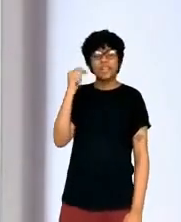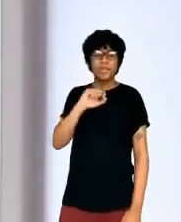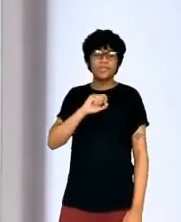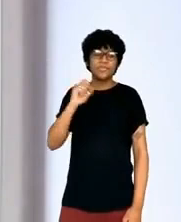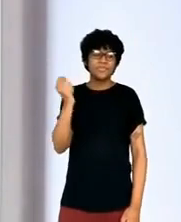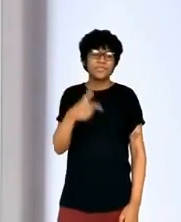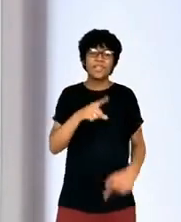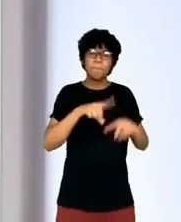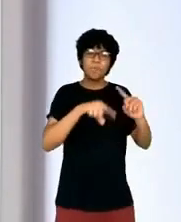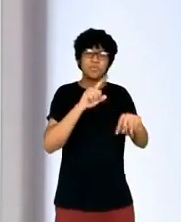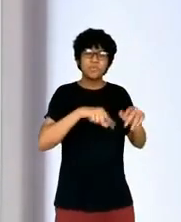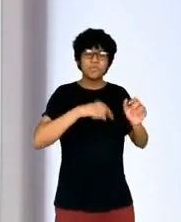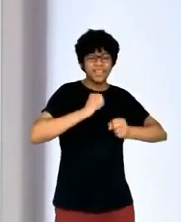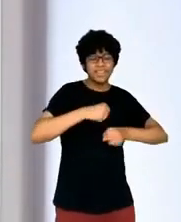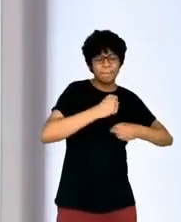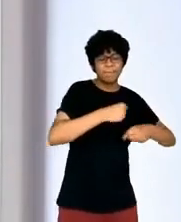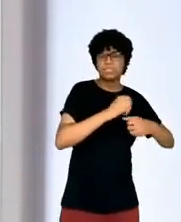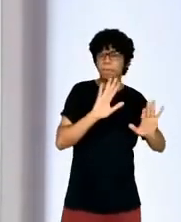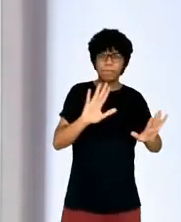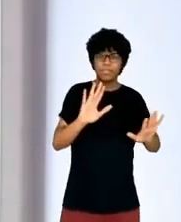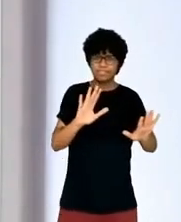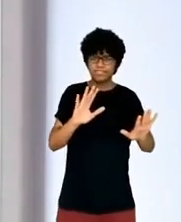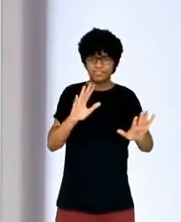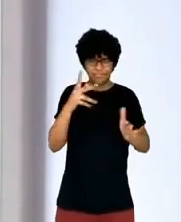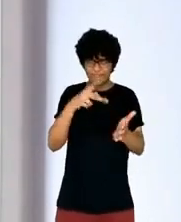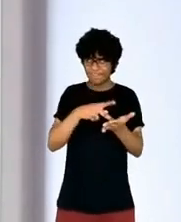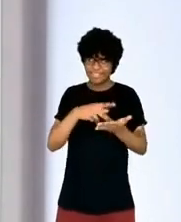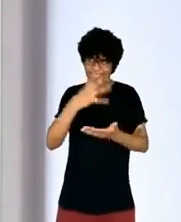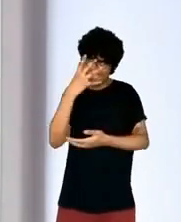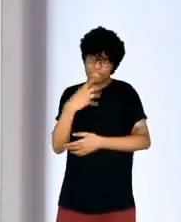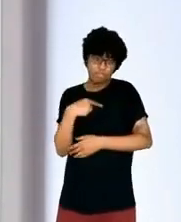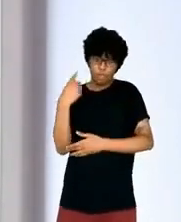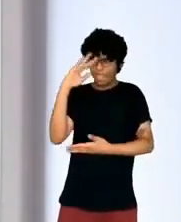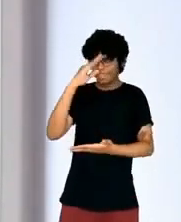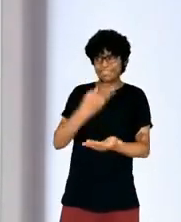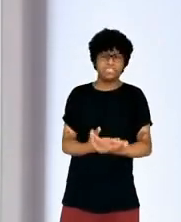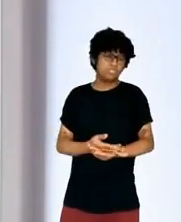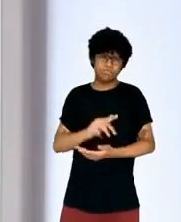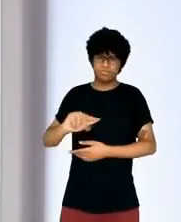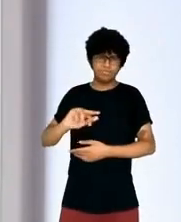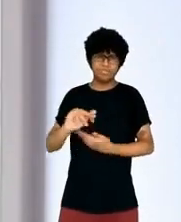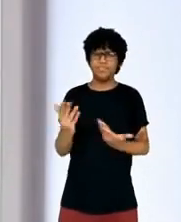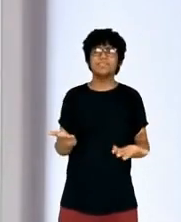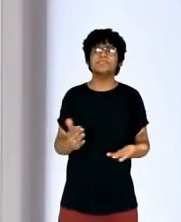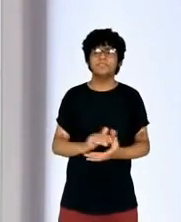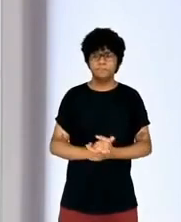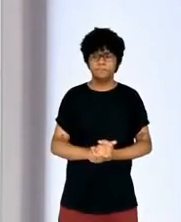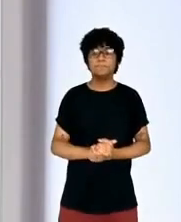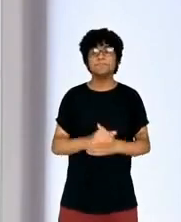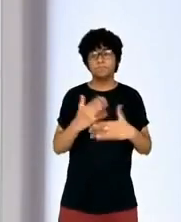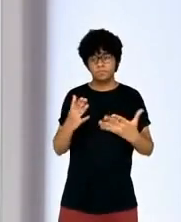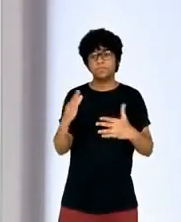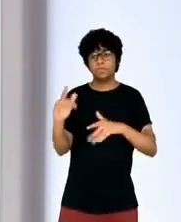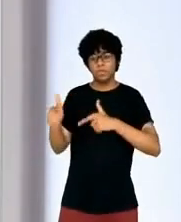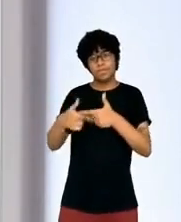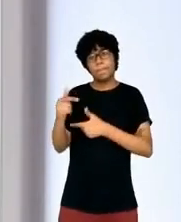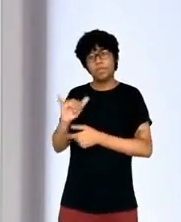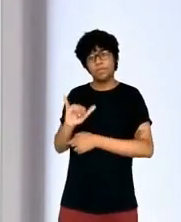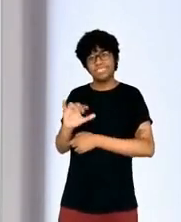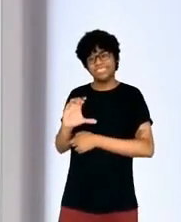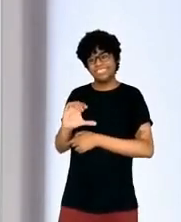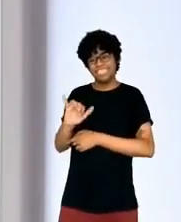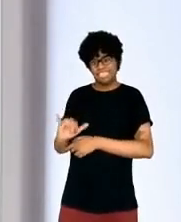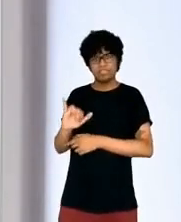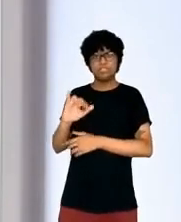One of the amazing things about the work that the ICIJ and similar organizations do is that they make primary sources broadly available